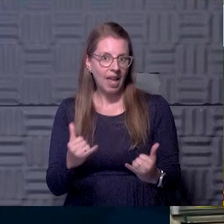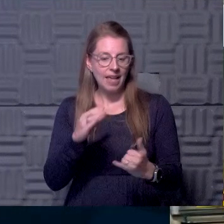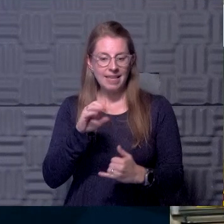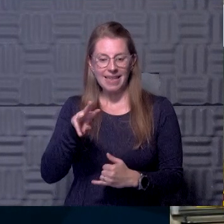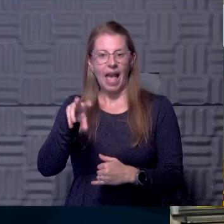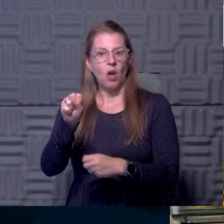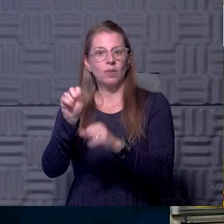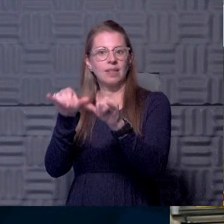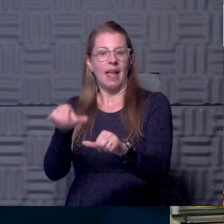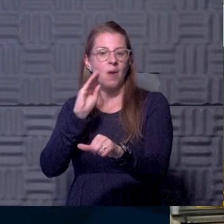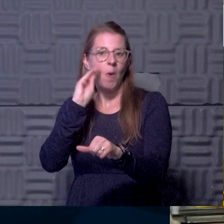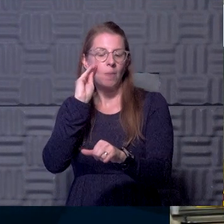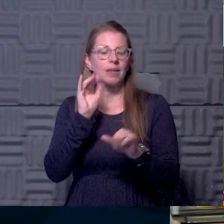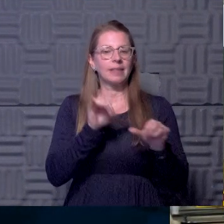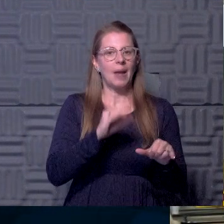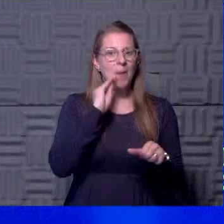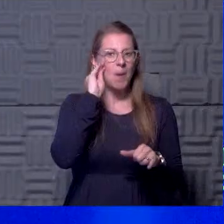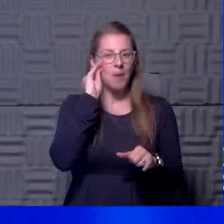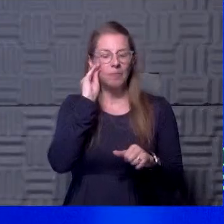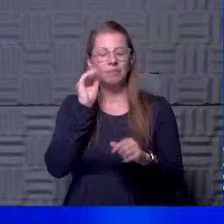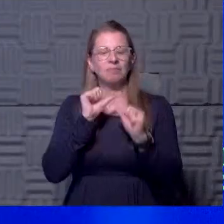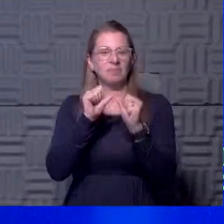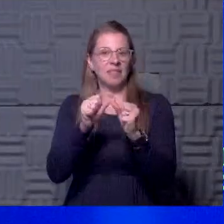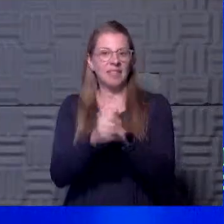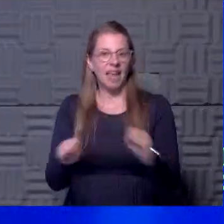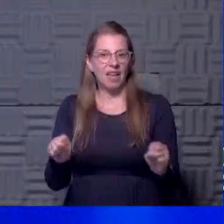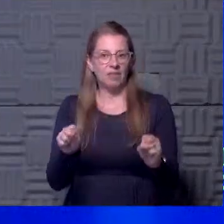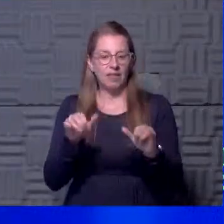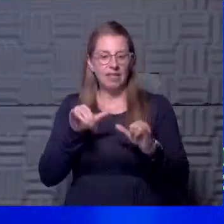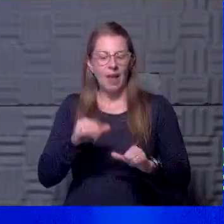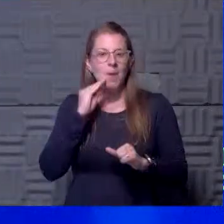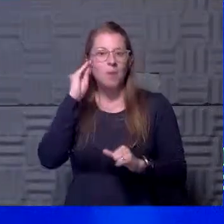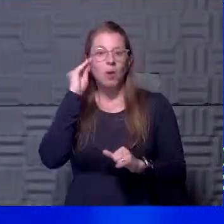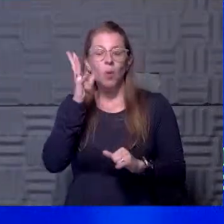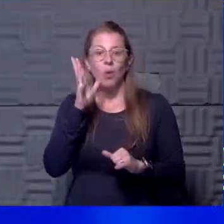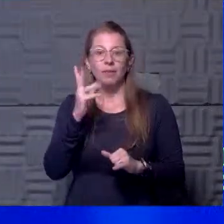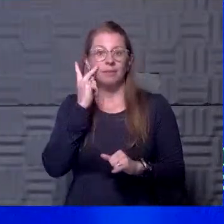cows at home, stay home, stay safe, shelter at home. We'll be back with you tomorrow.